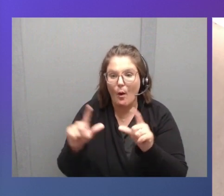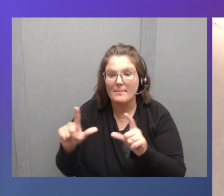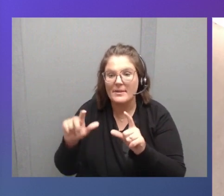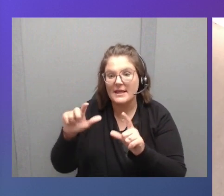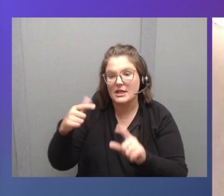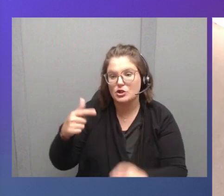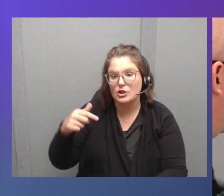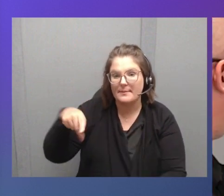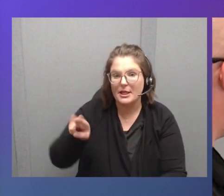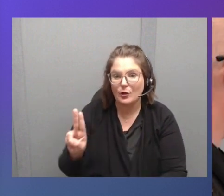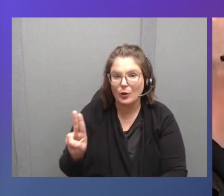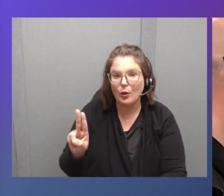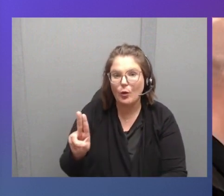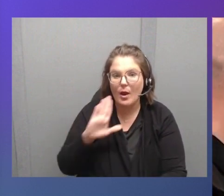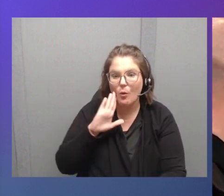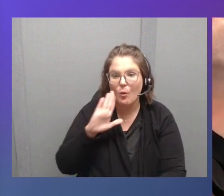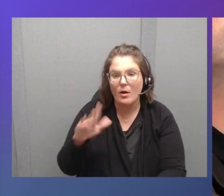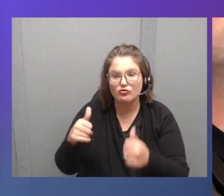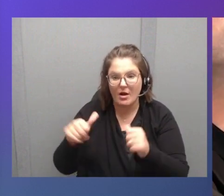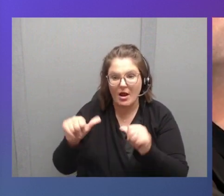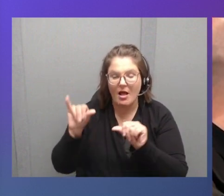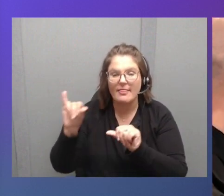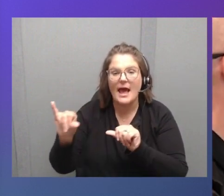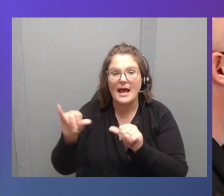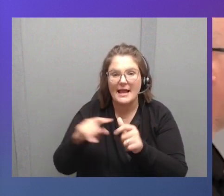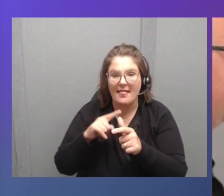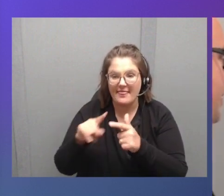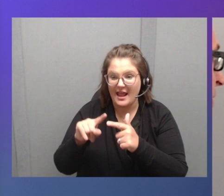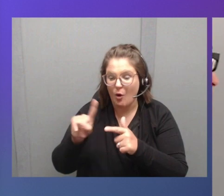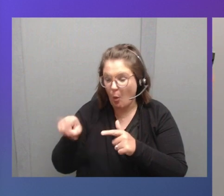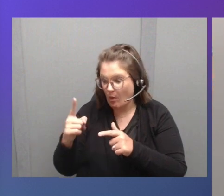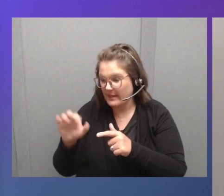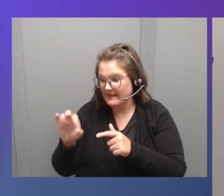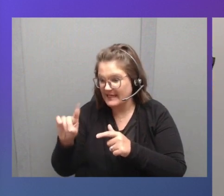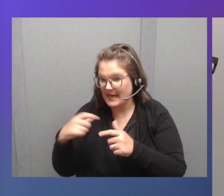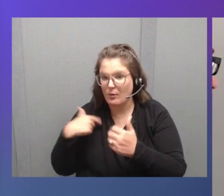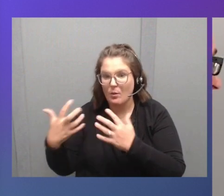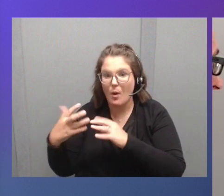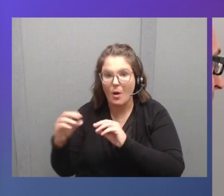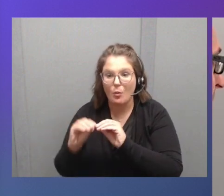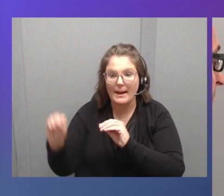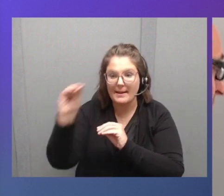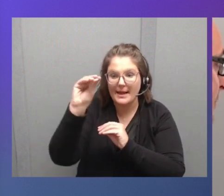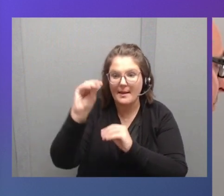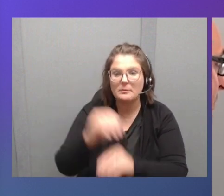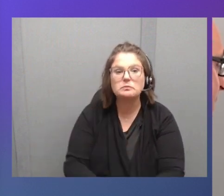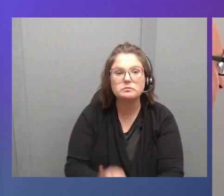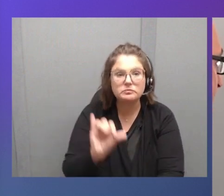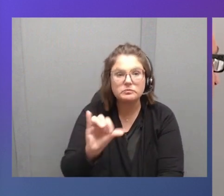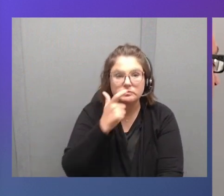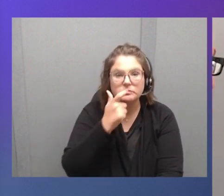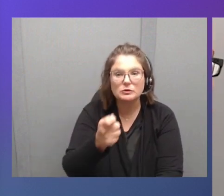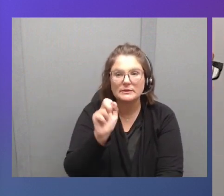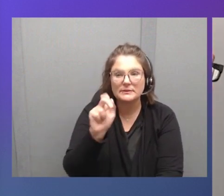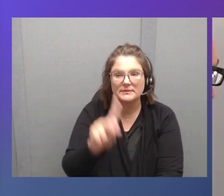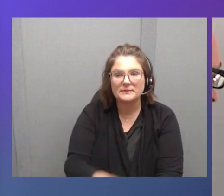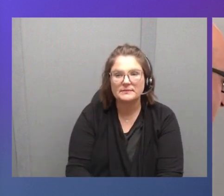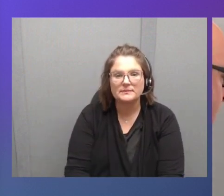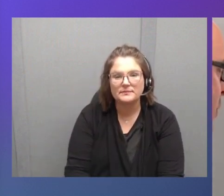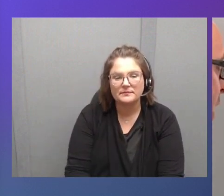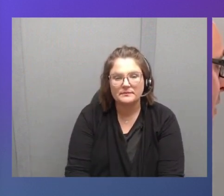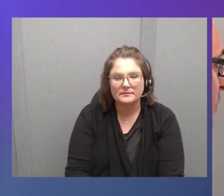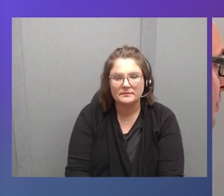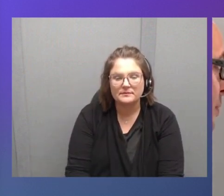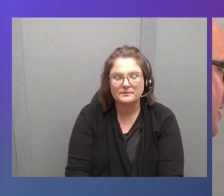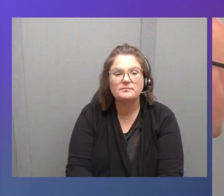we're going to train on SageMaker. And the data that is relevant would end up on S3. Okay. That's very interesting. So another